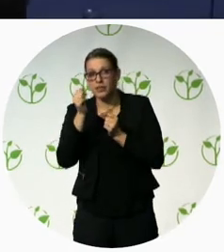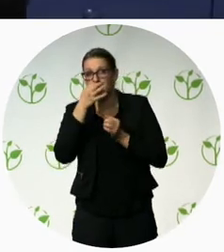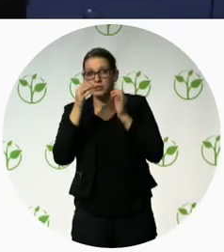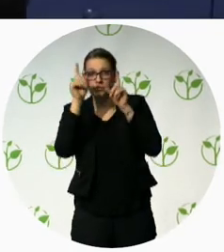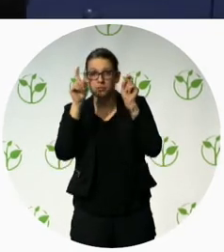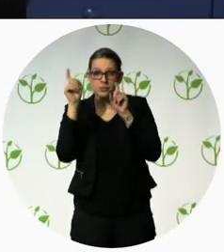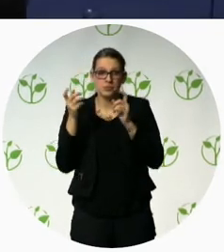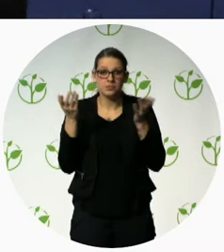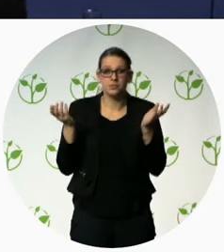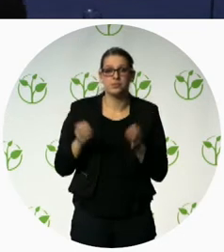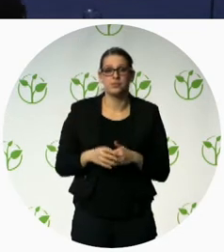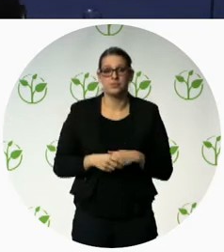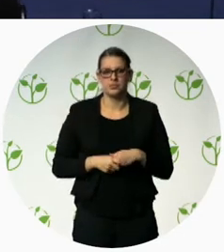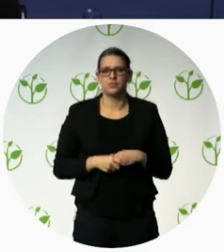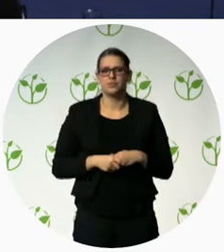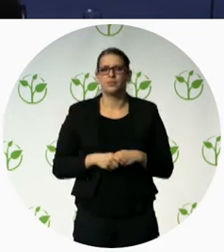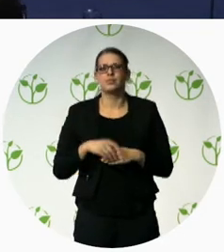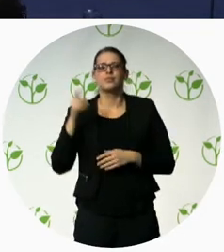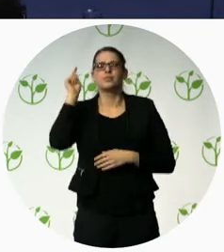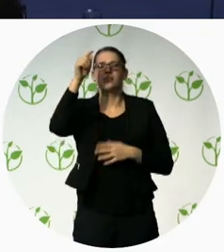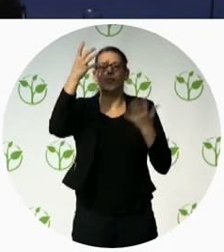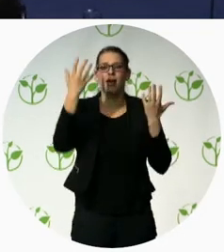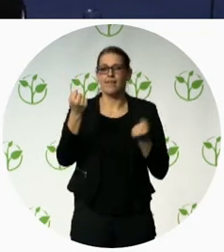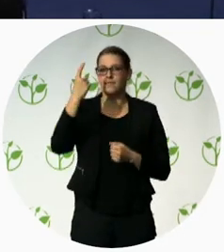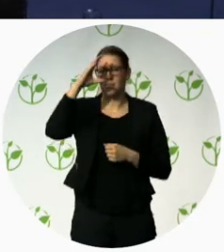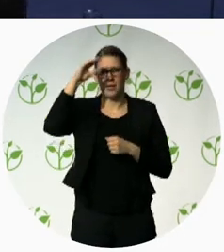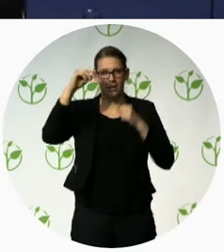I see a hand up sir the gentleman wearing the glasses there